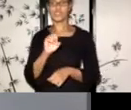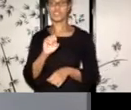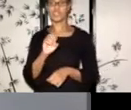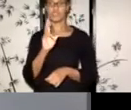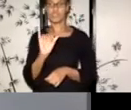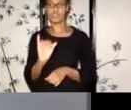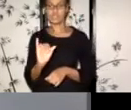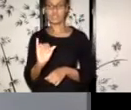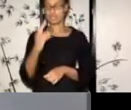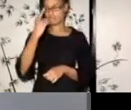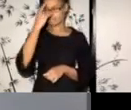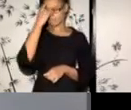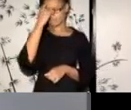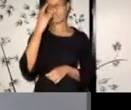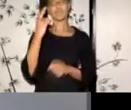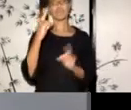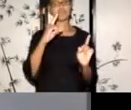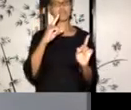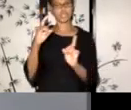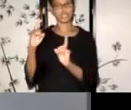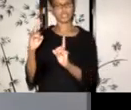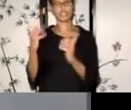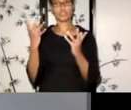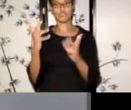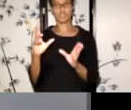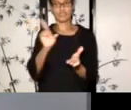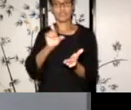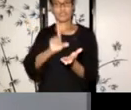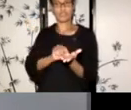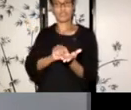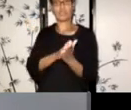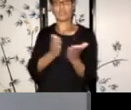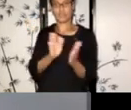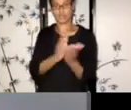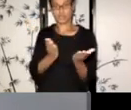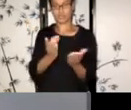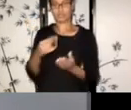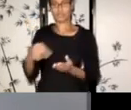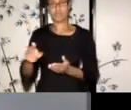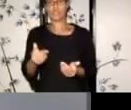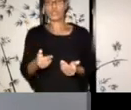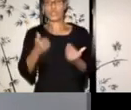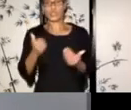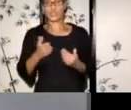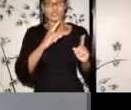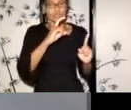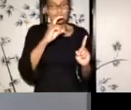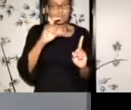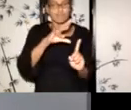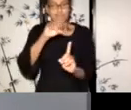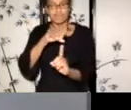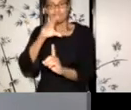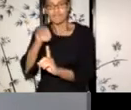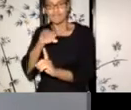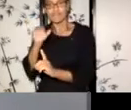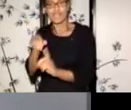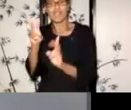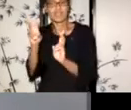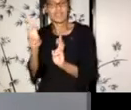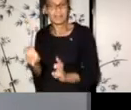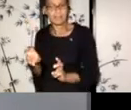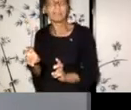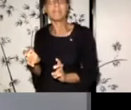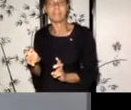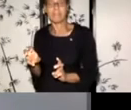a book out of all the photos that the youth had taken on these themes and, uh, put it together. And then I guess they had a shared